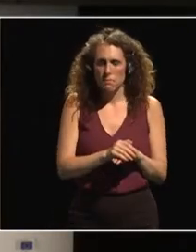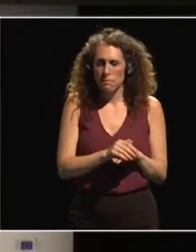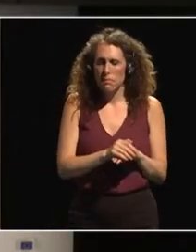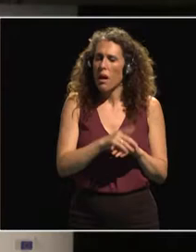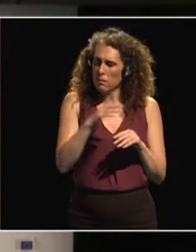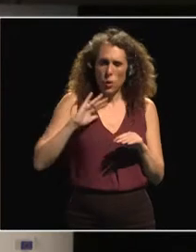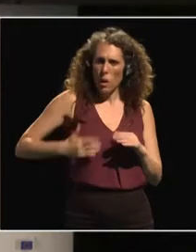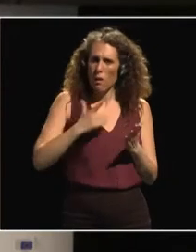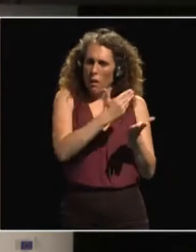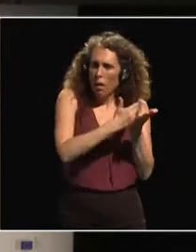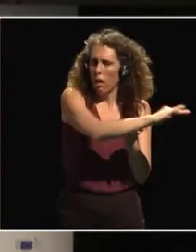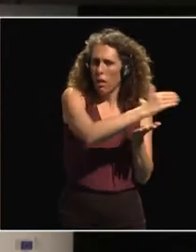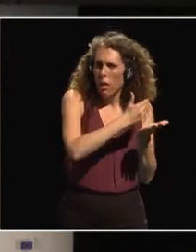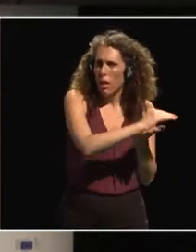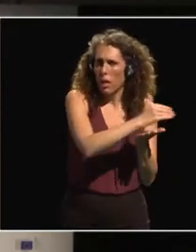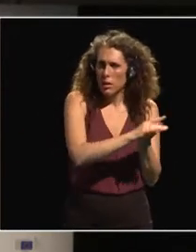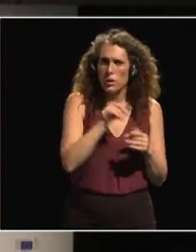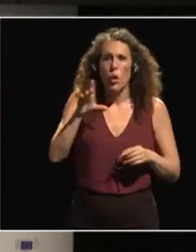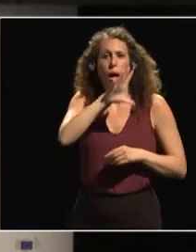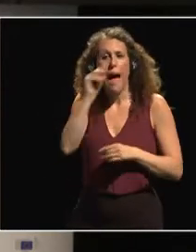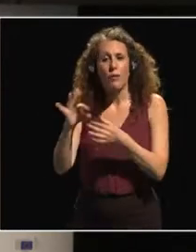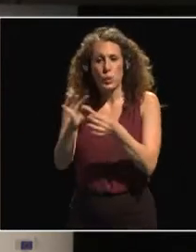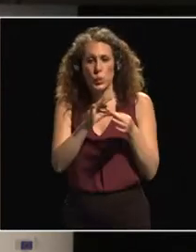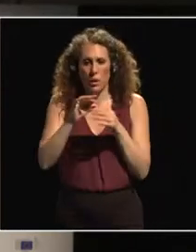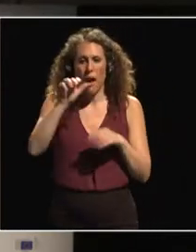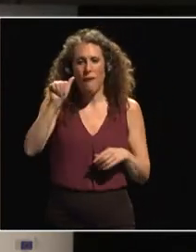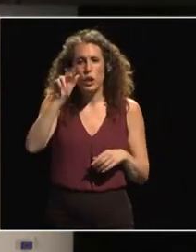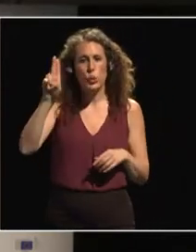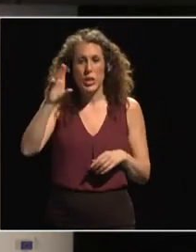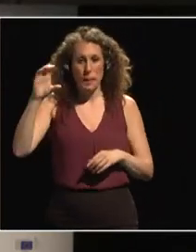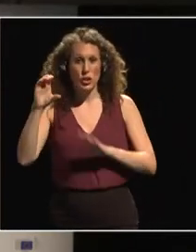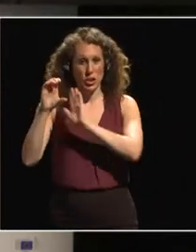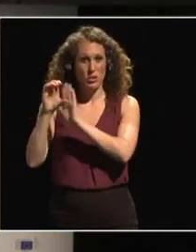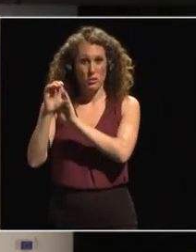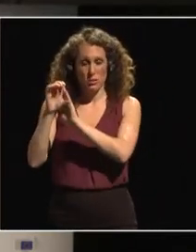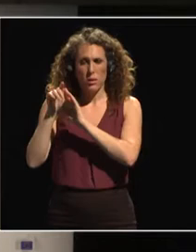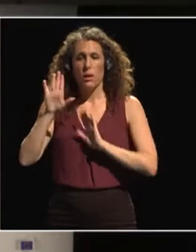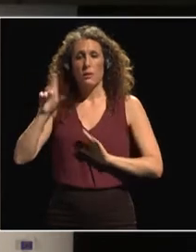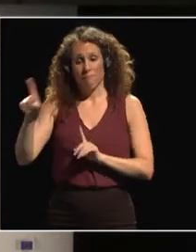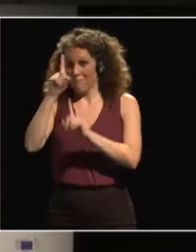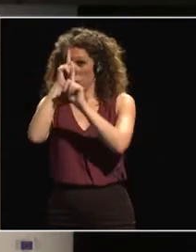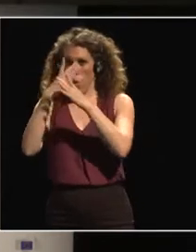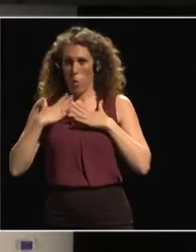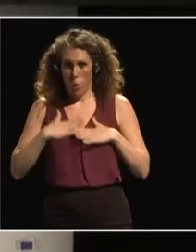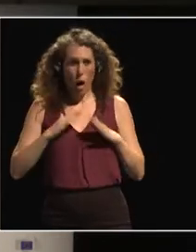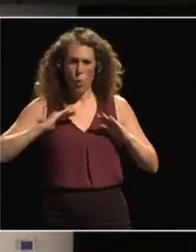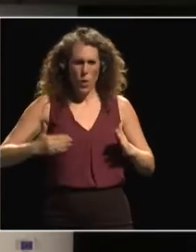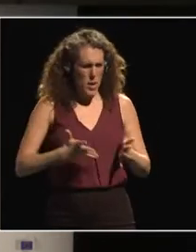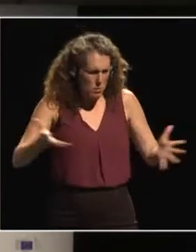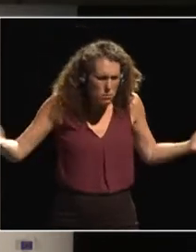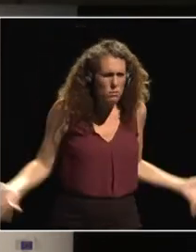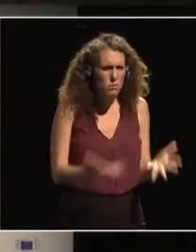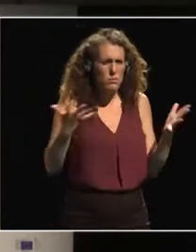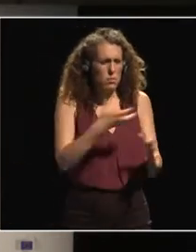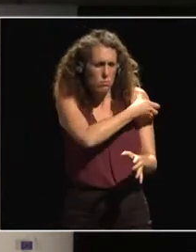So the African Union Commission is trying to empower women so